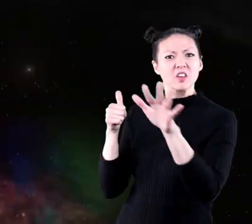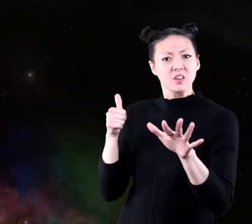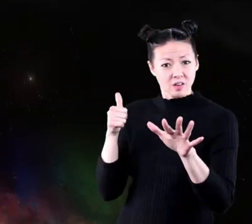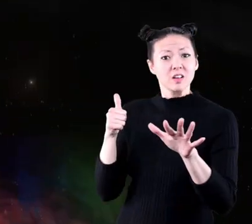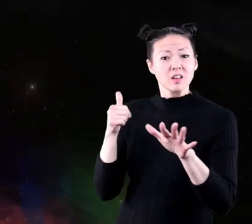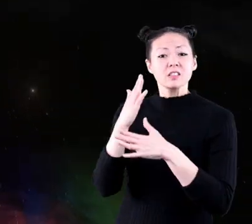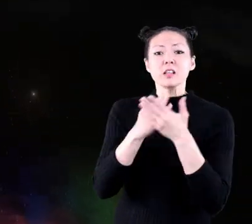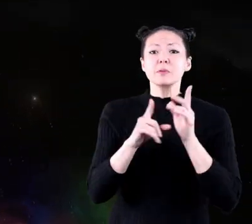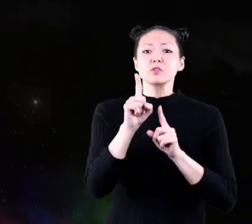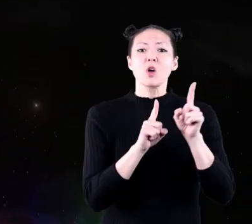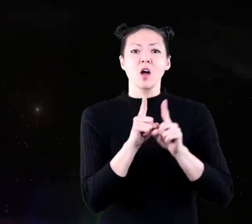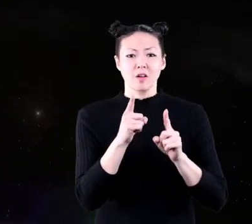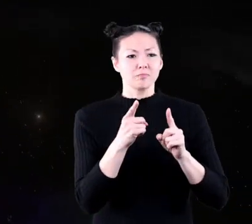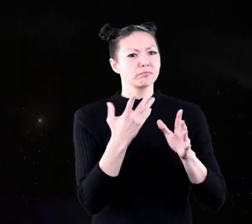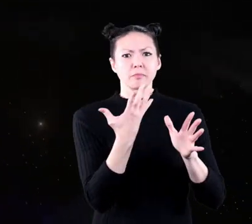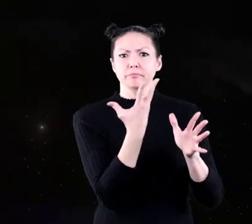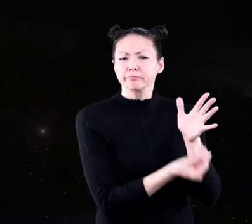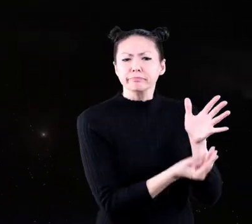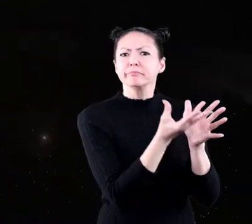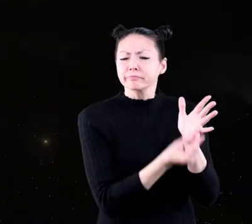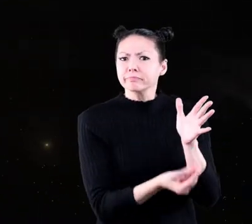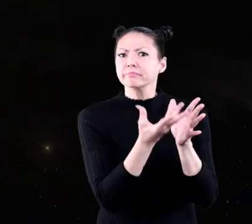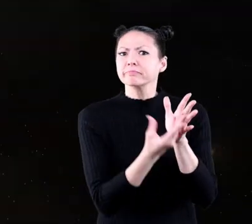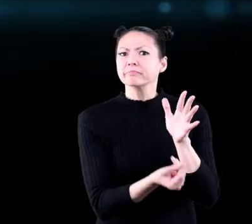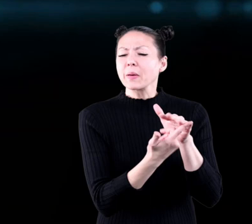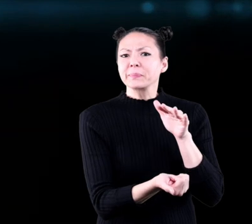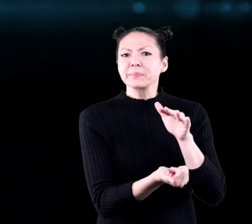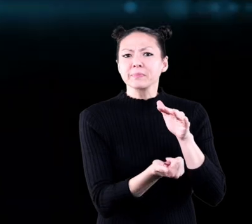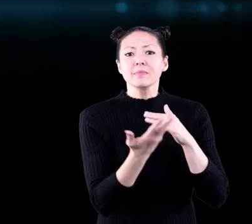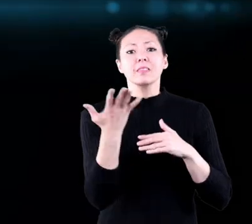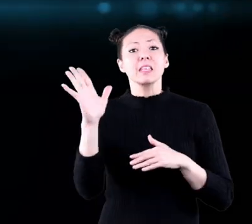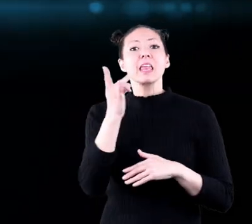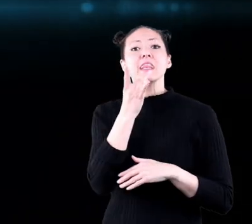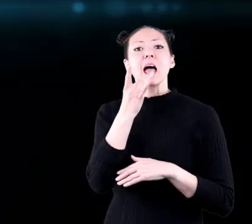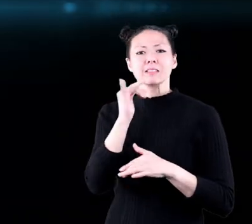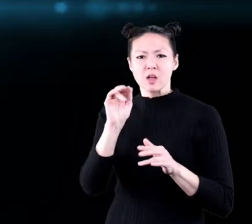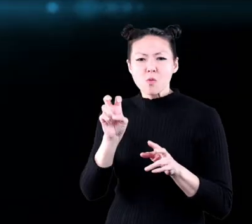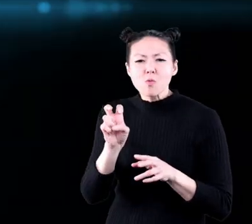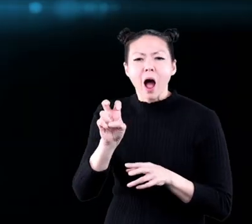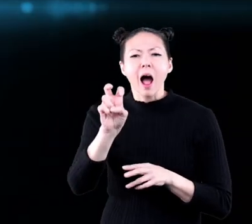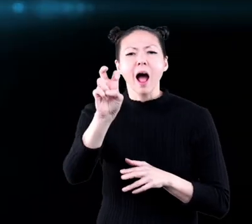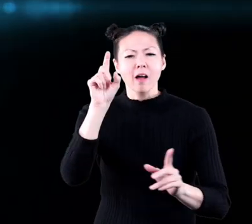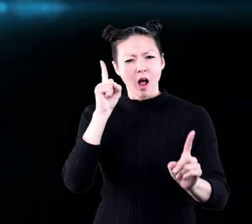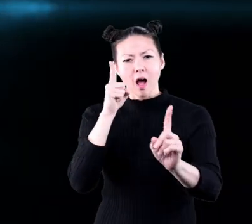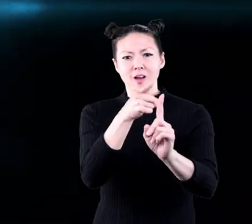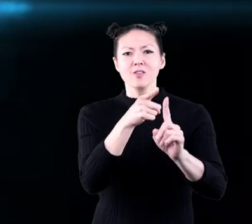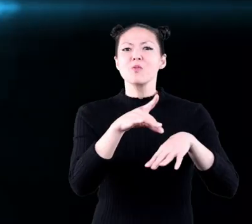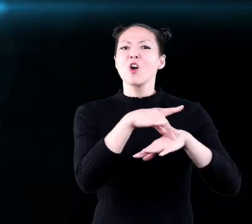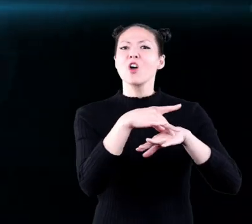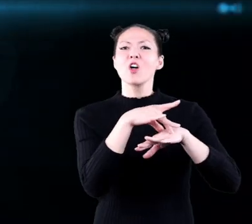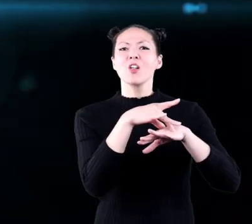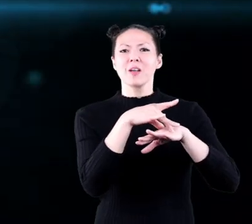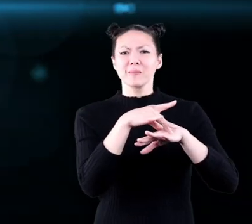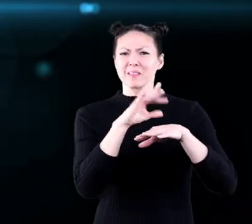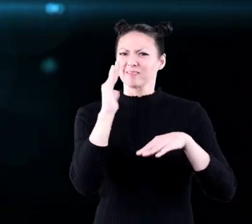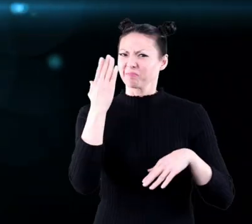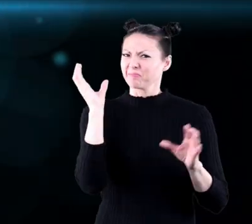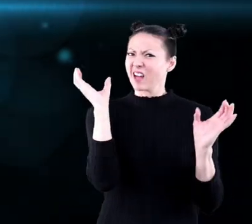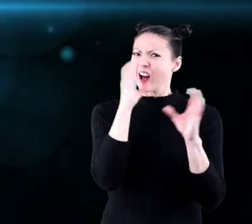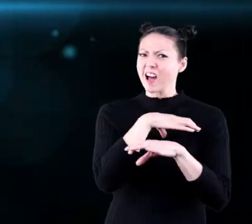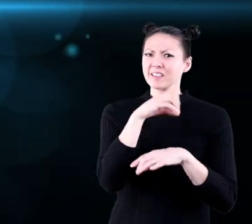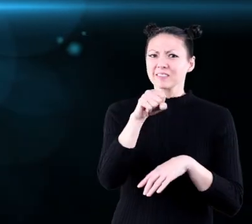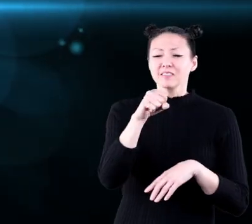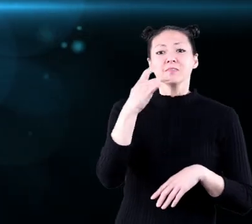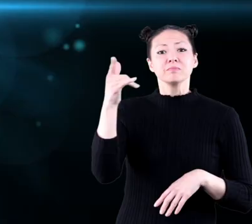and some stars may no longer exist, but their light still travels toward Earth. That may seem